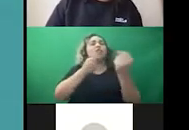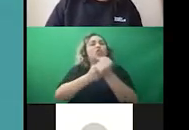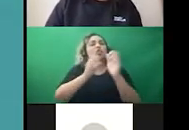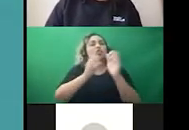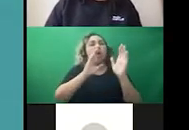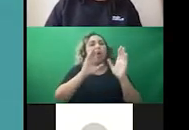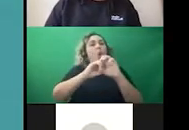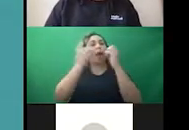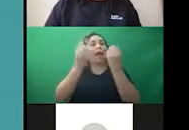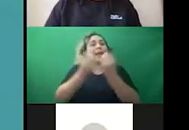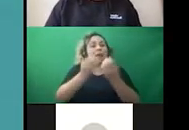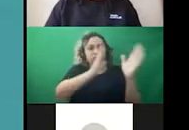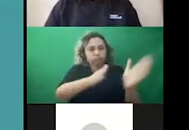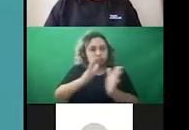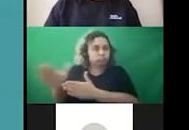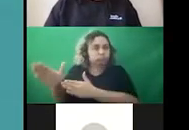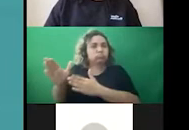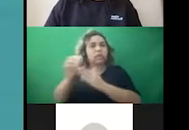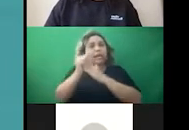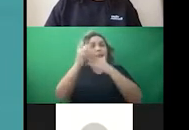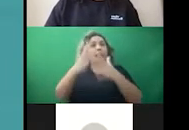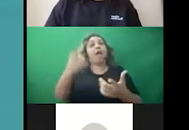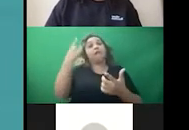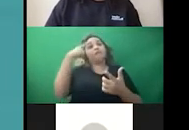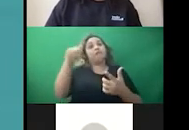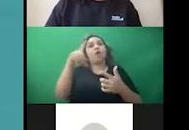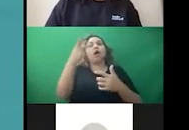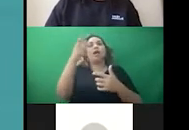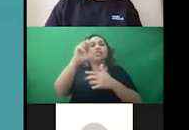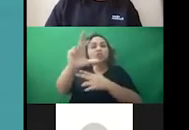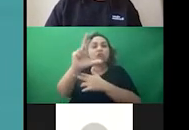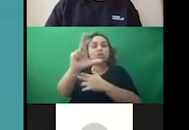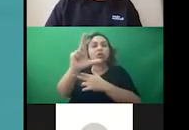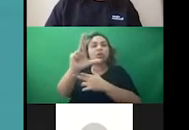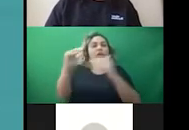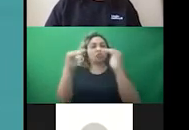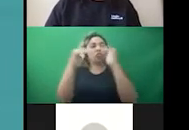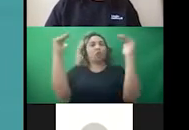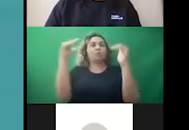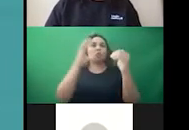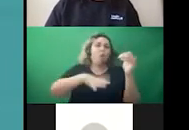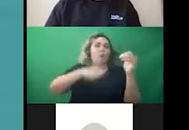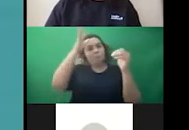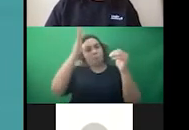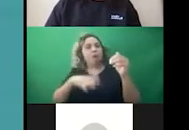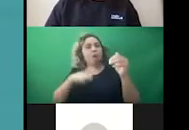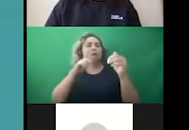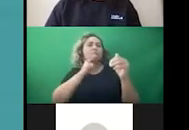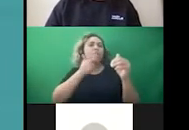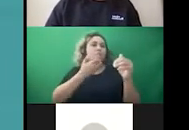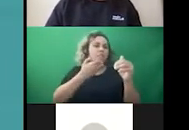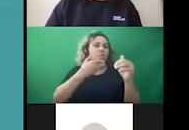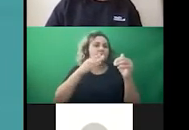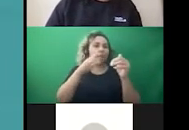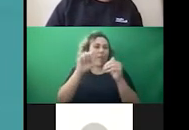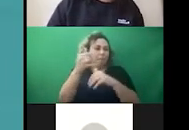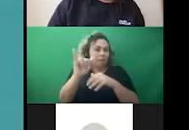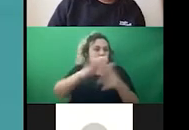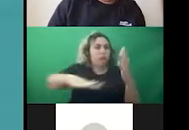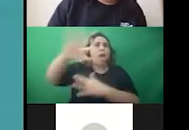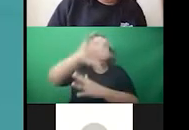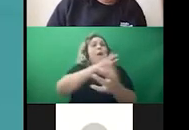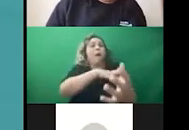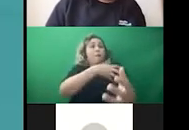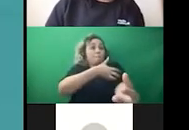leader for racial, economic, and gender justice and communications, fighting for media control, access, and power for diverse